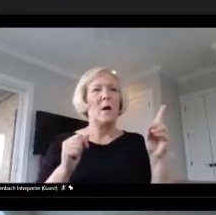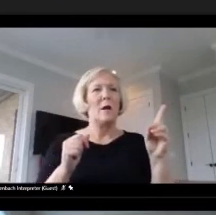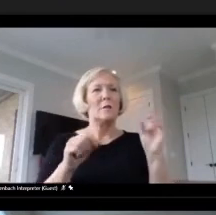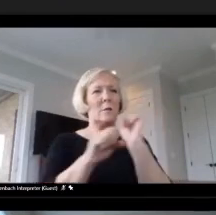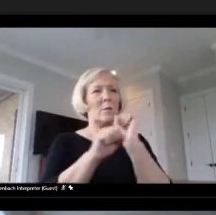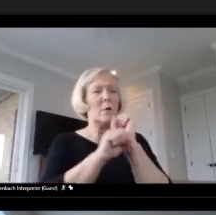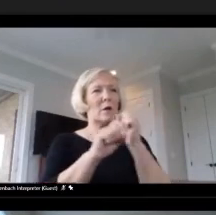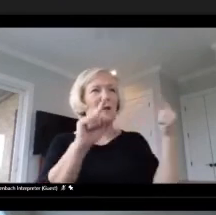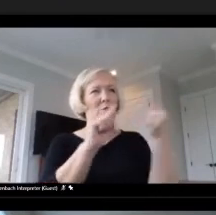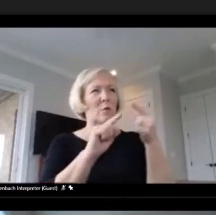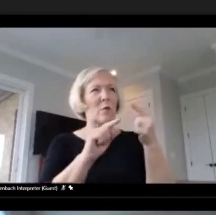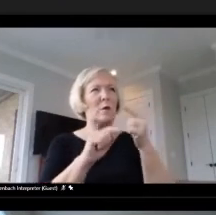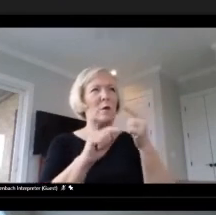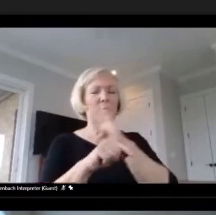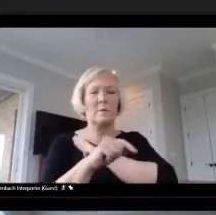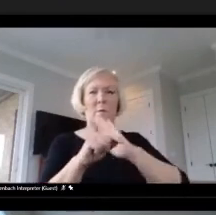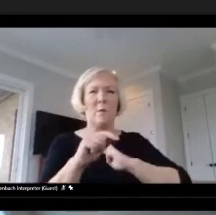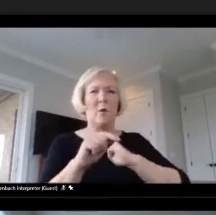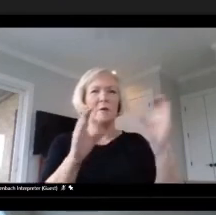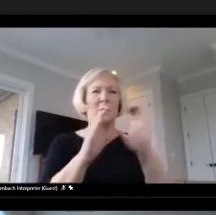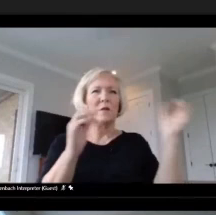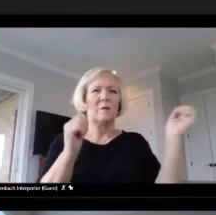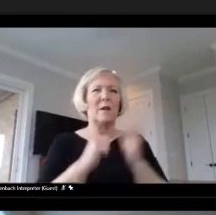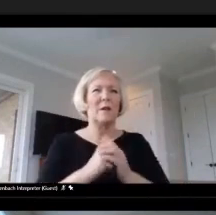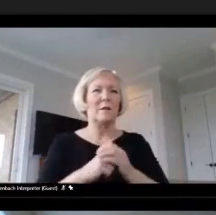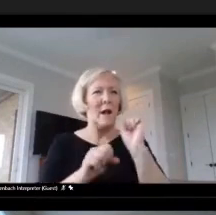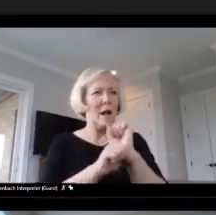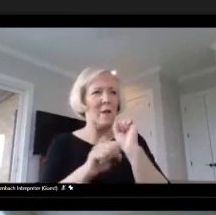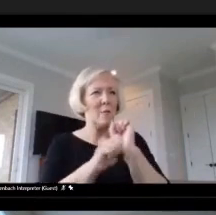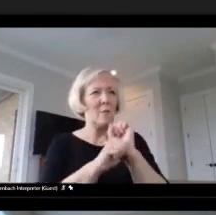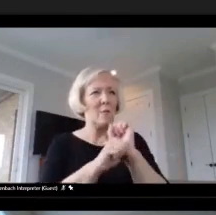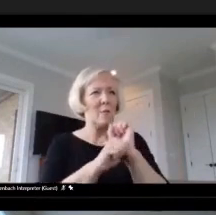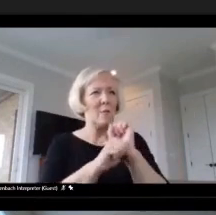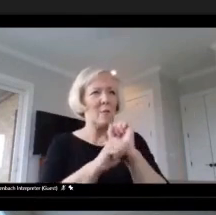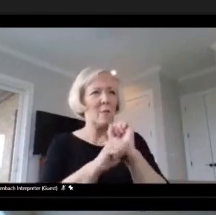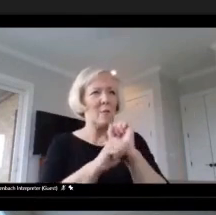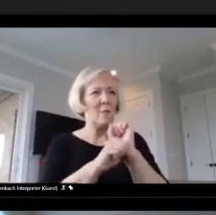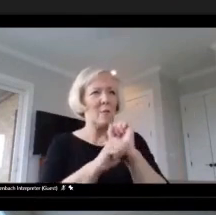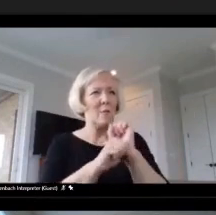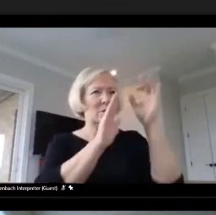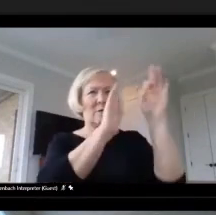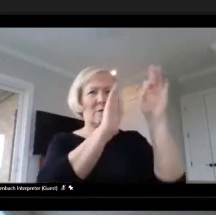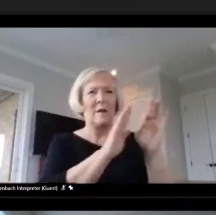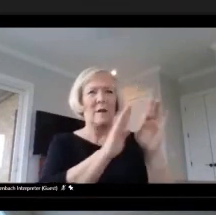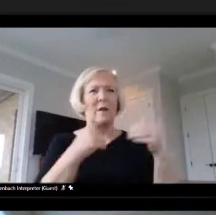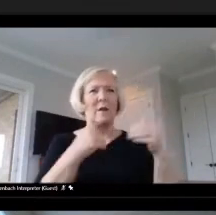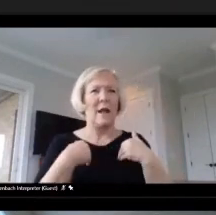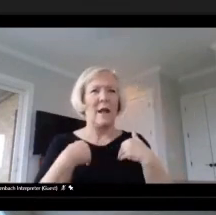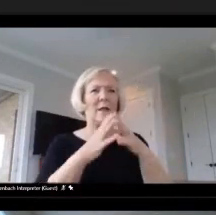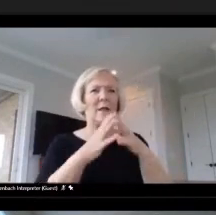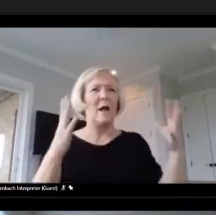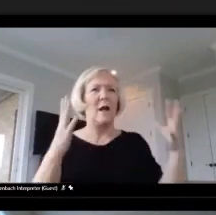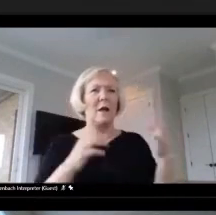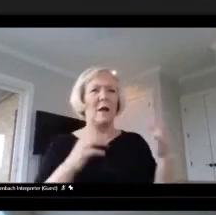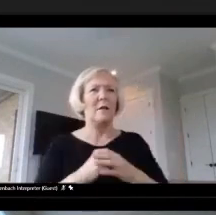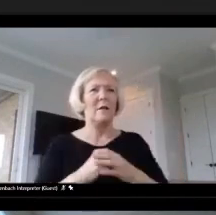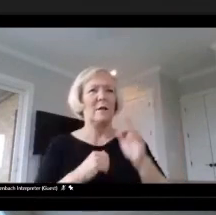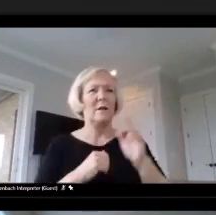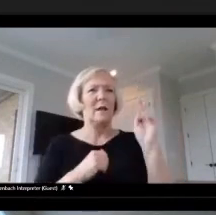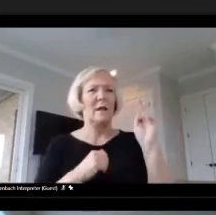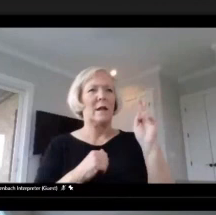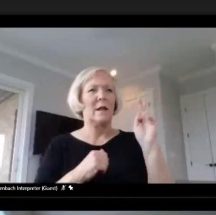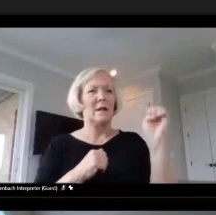And I actually worked very close to Frankfurt. And so I had a lot of KDE employees,